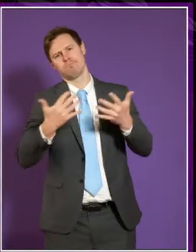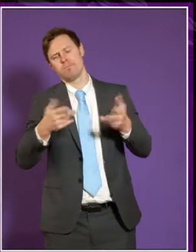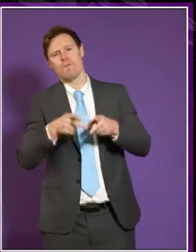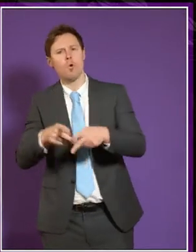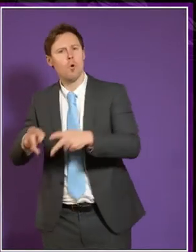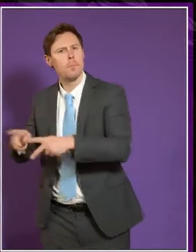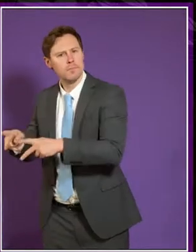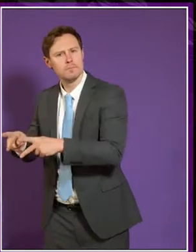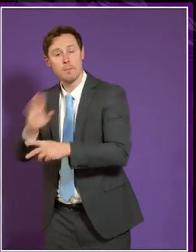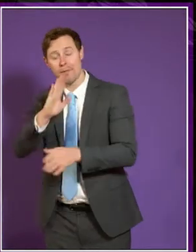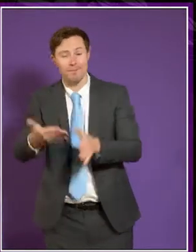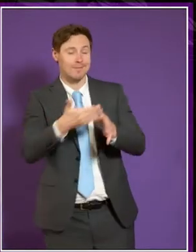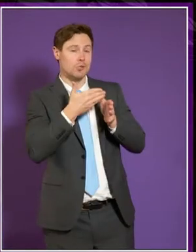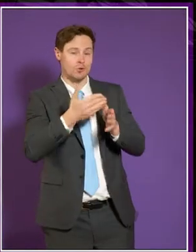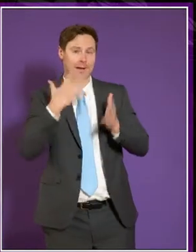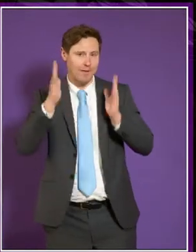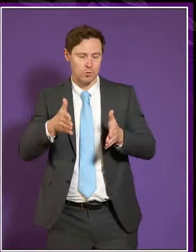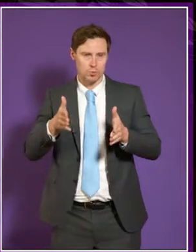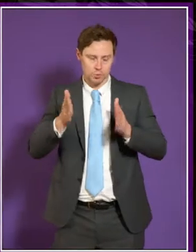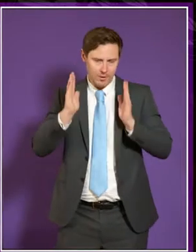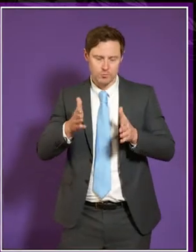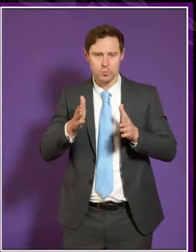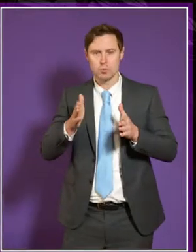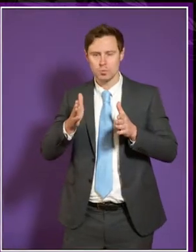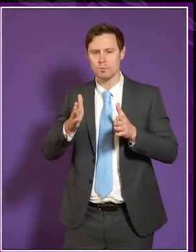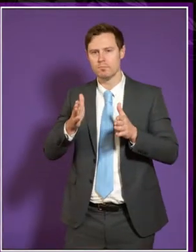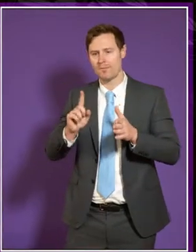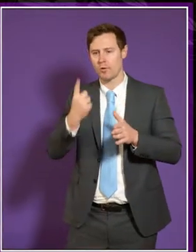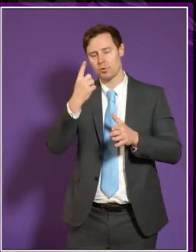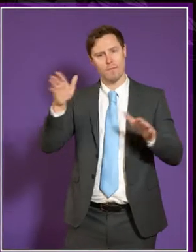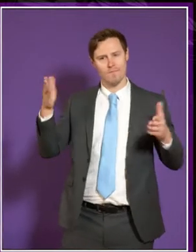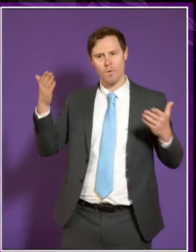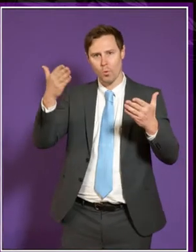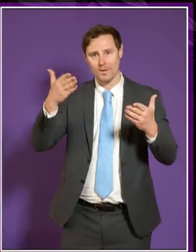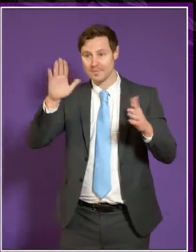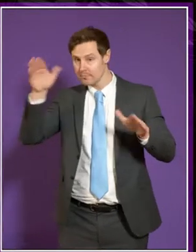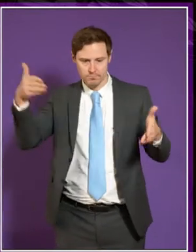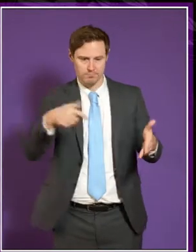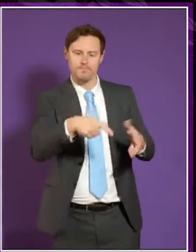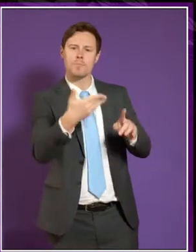as I said, initially, my focus has had to, I think, be on the targets.